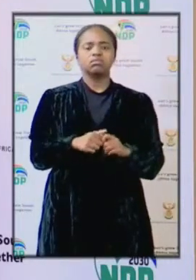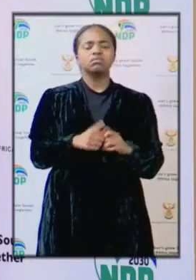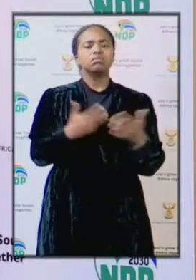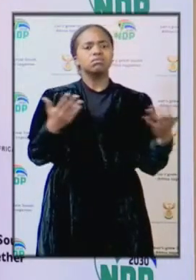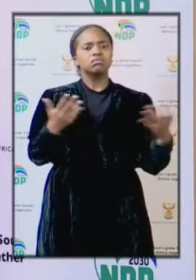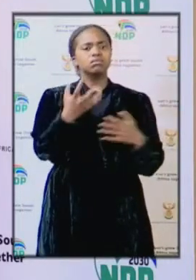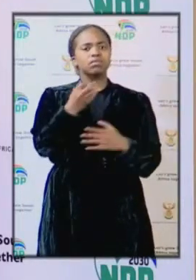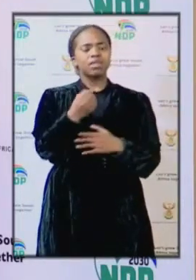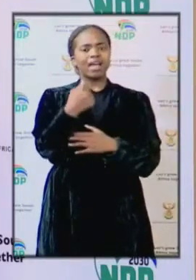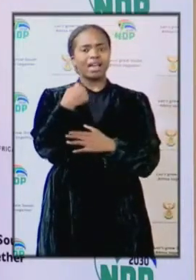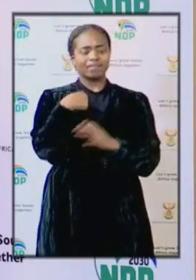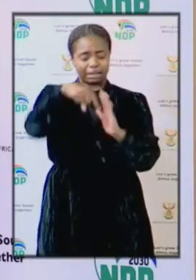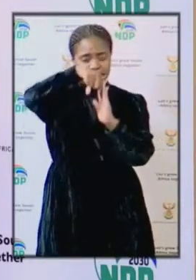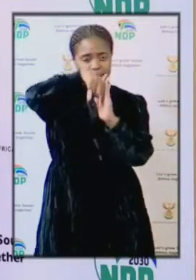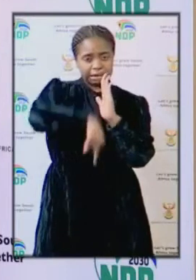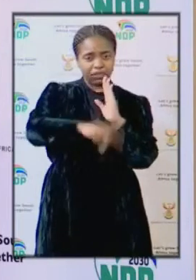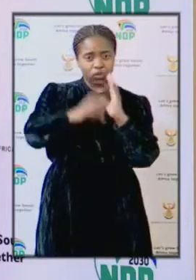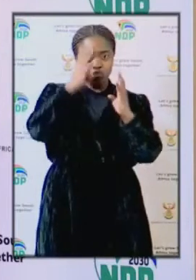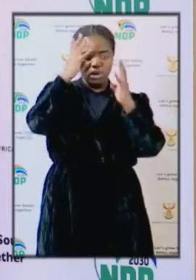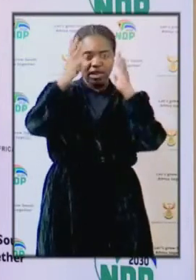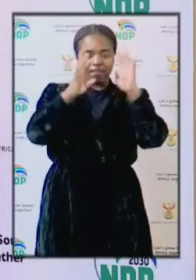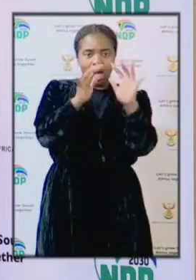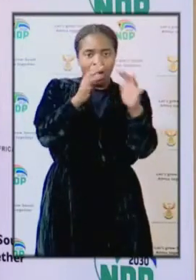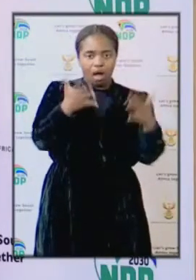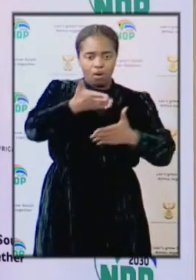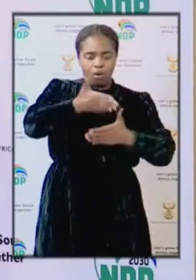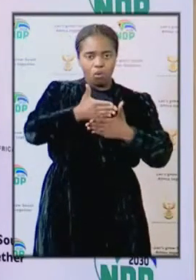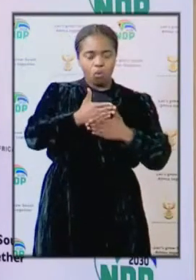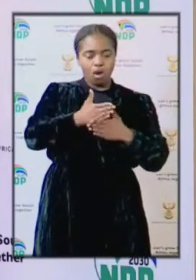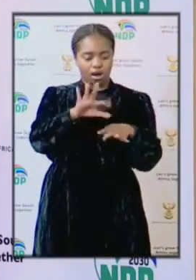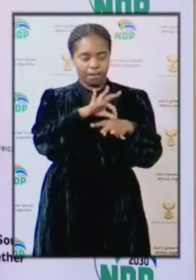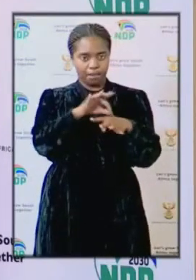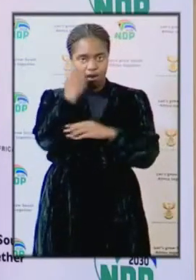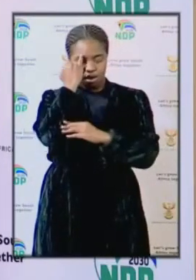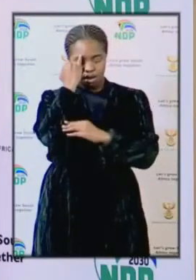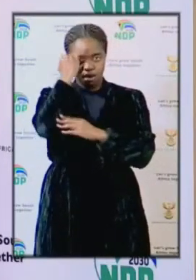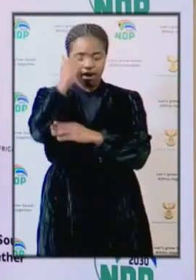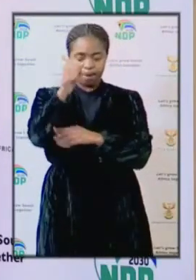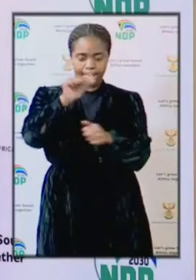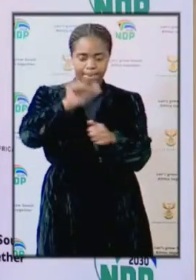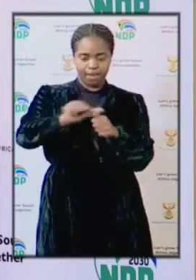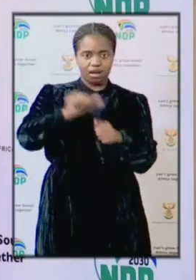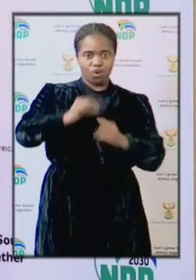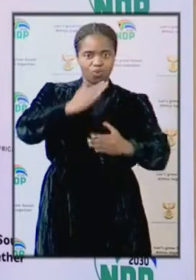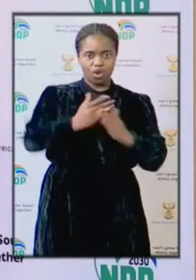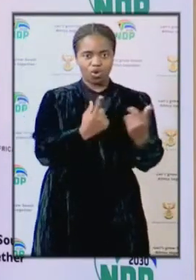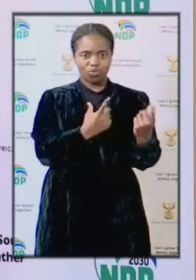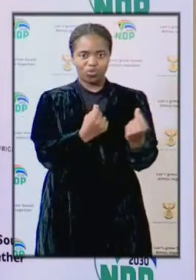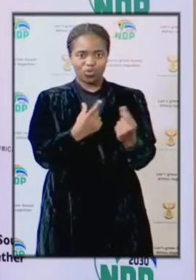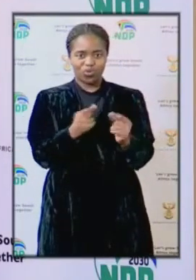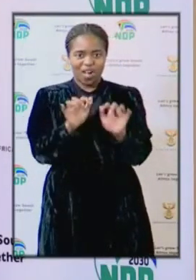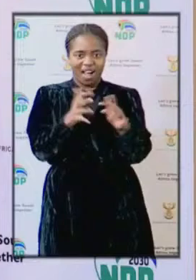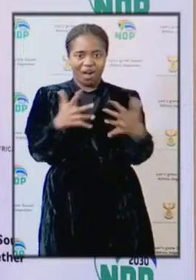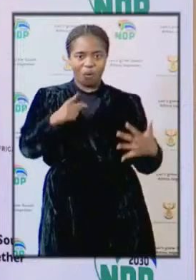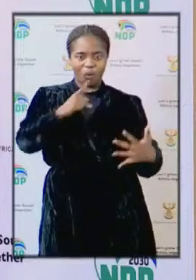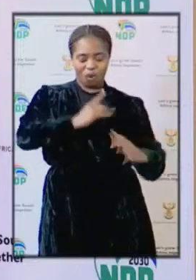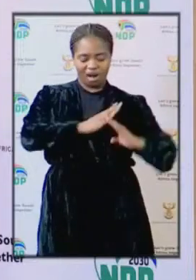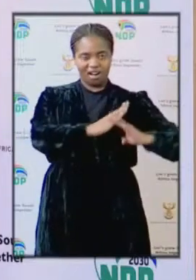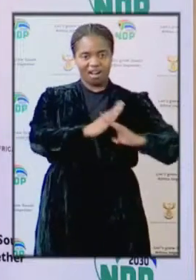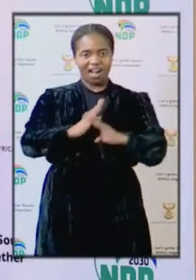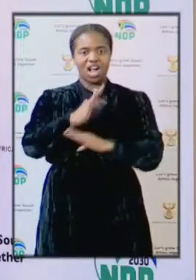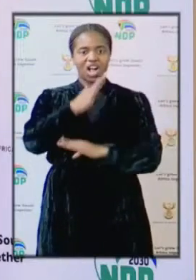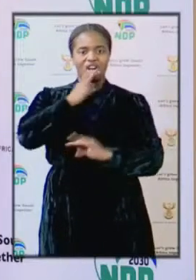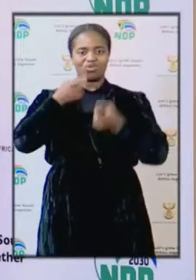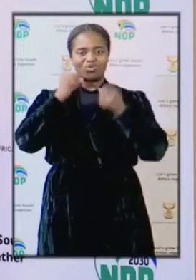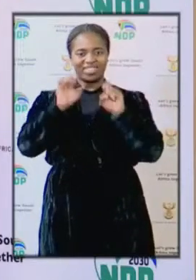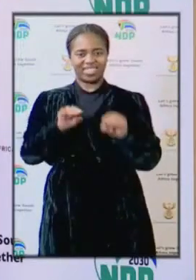insights into the extent of creativity and innovation in the sector's containment effort in line with the risk-adjusted